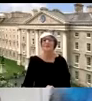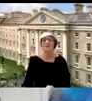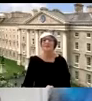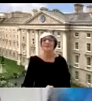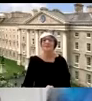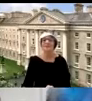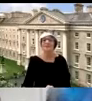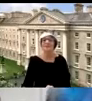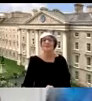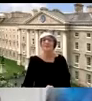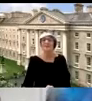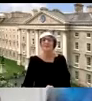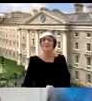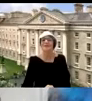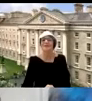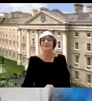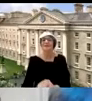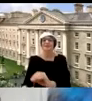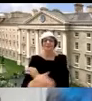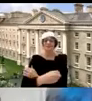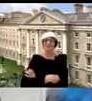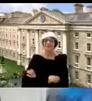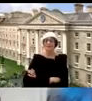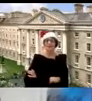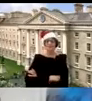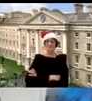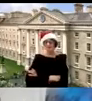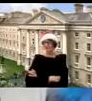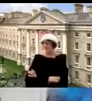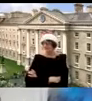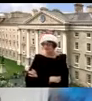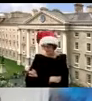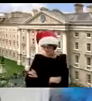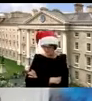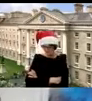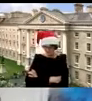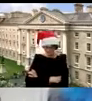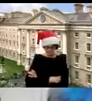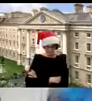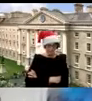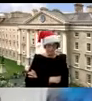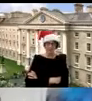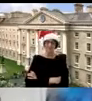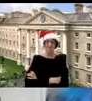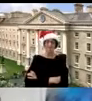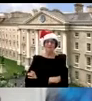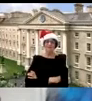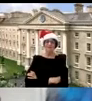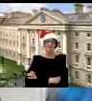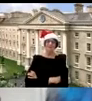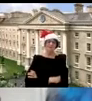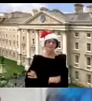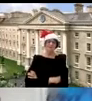once we stick within the public health guidelines we'll find there's a lot that we can do we need to look at the public health guidance that's going to come on thursday